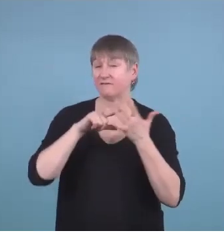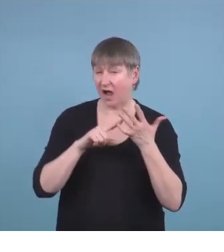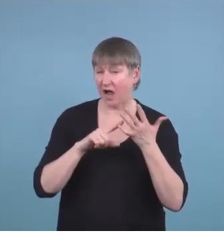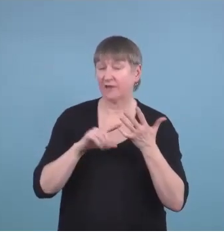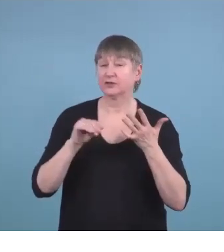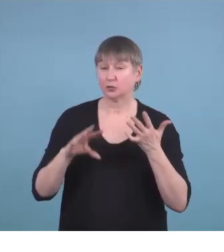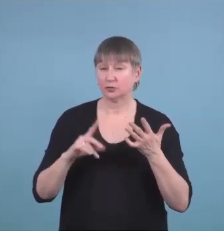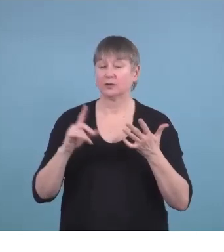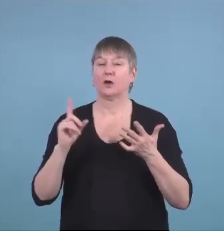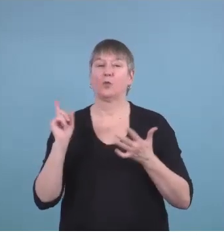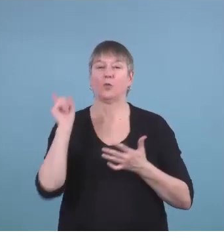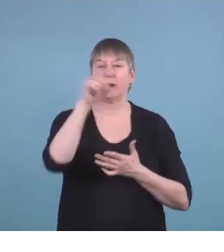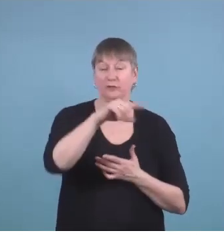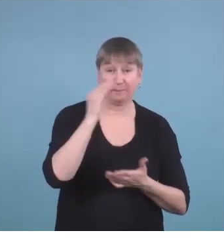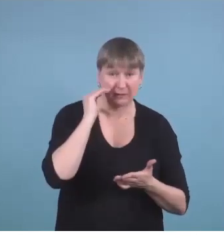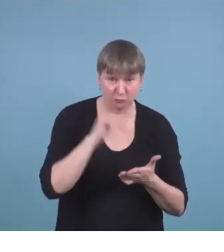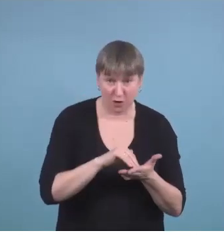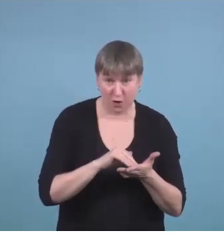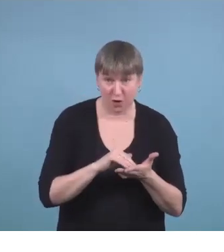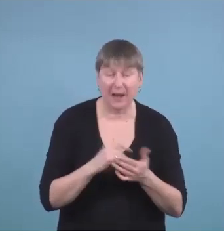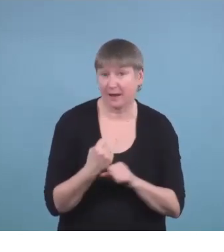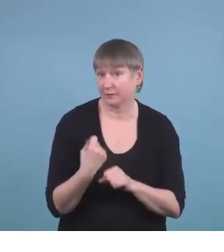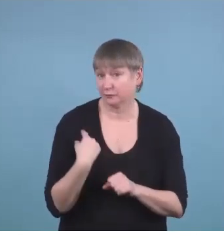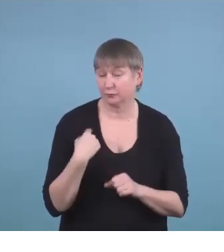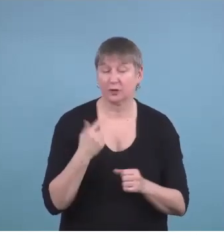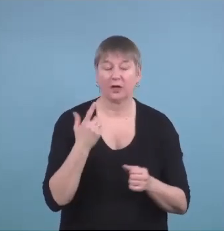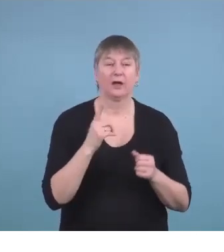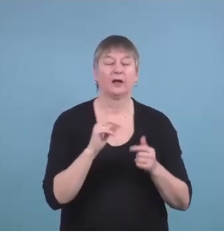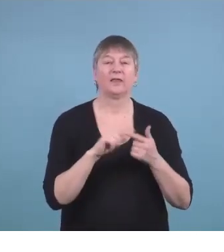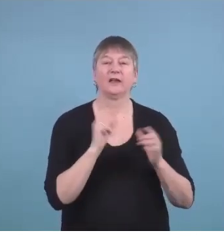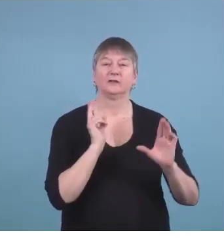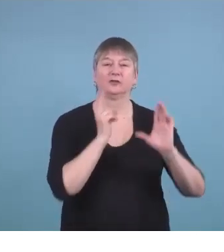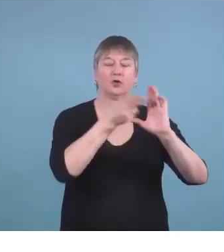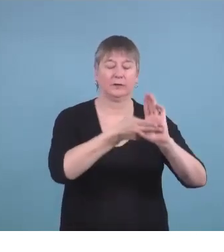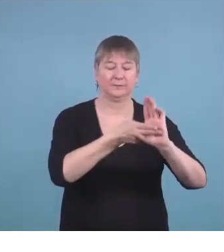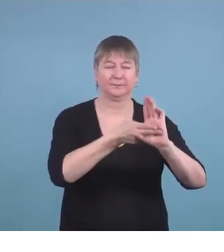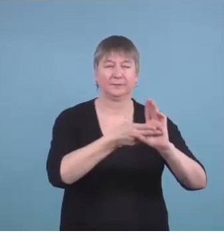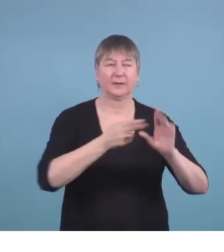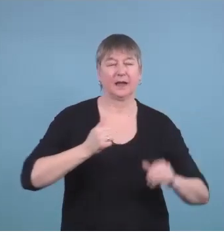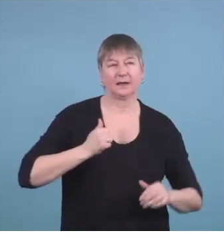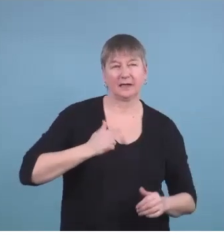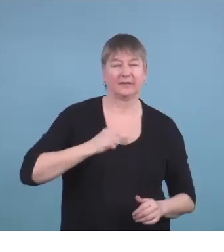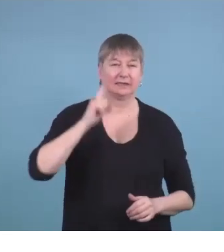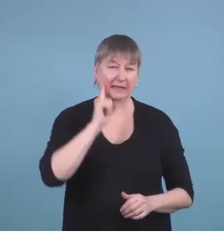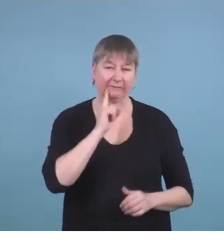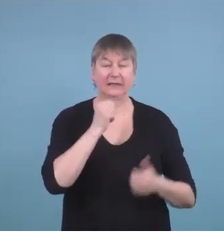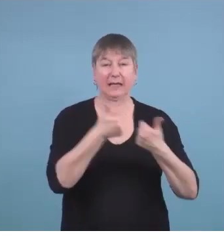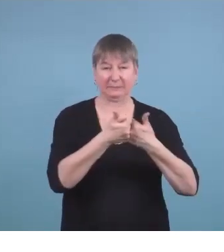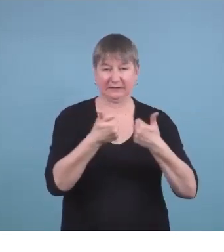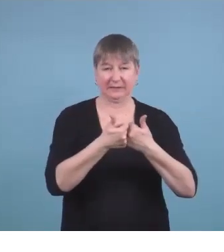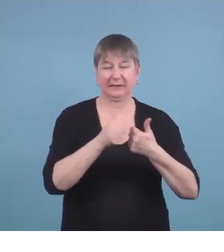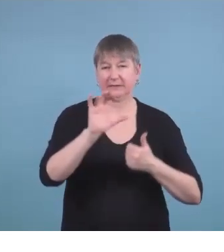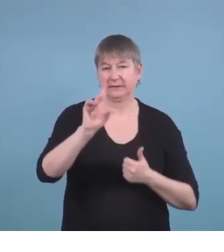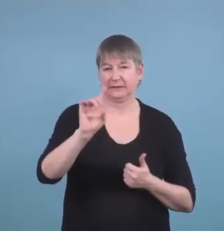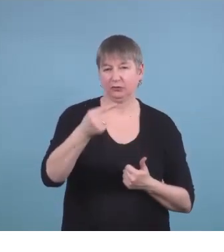Montreal in order to join the Canadian Deaf Games and